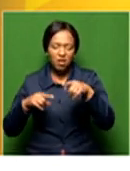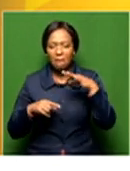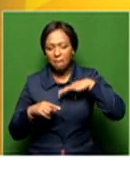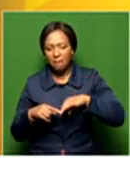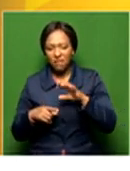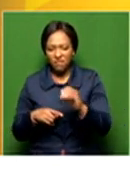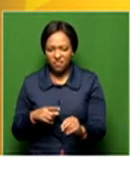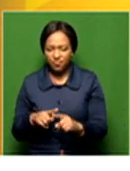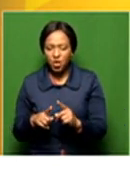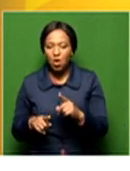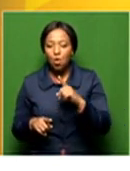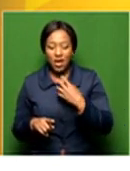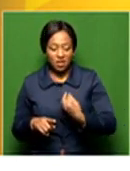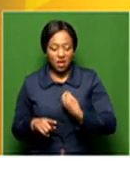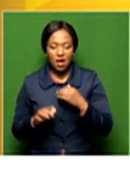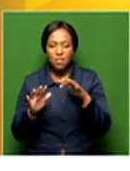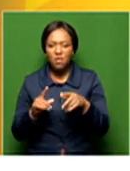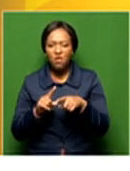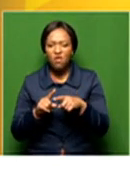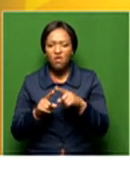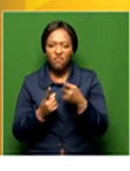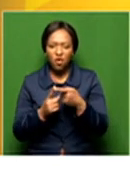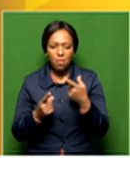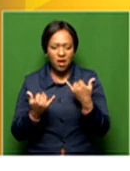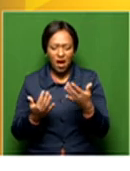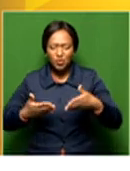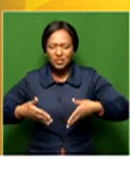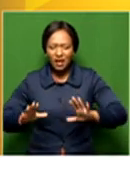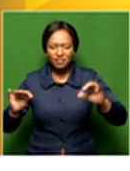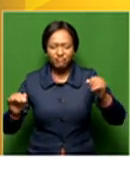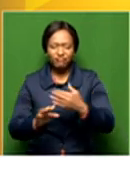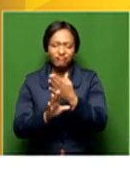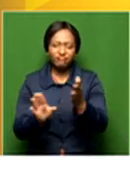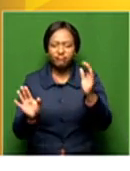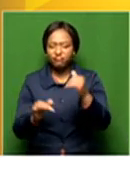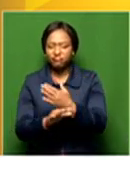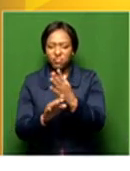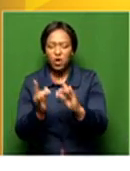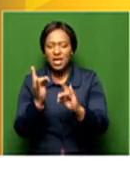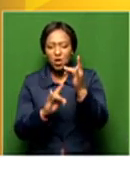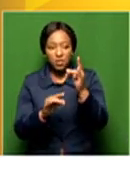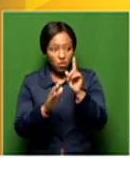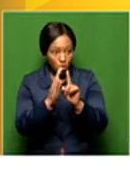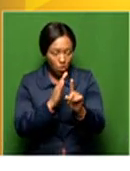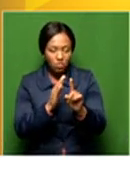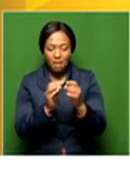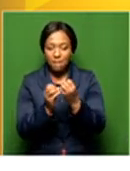there. And we get the young kids away from the streets, because that's what's happening now. If go through the townships and so forth,